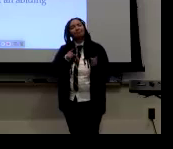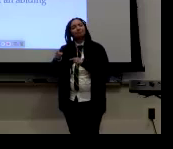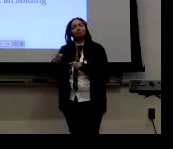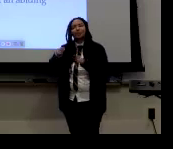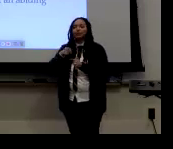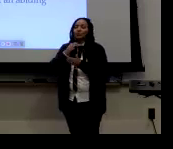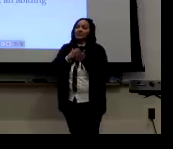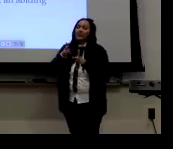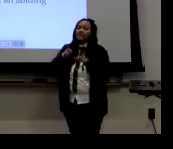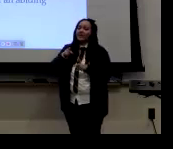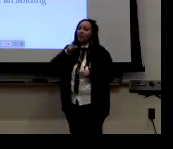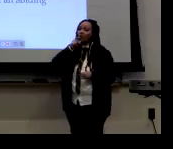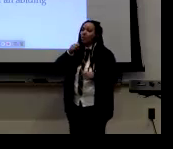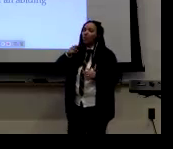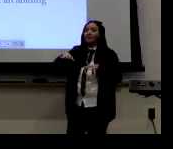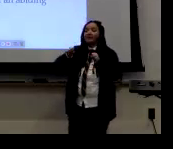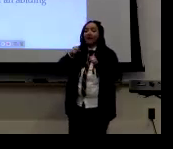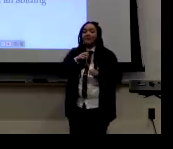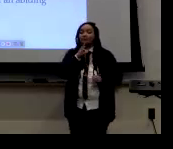time, only specific times.